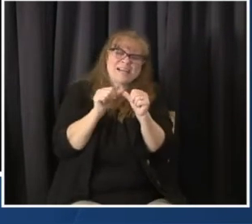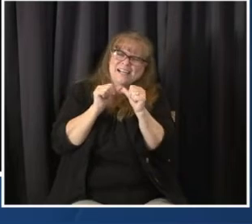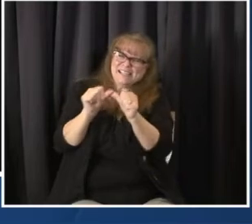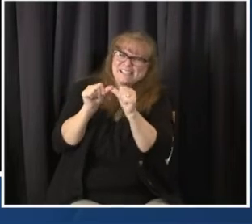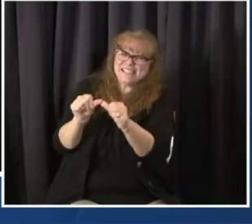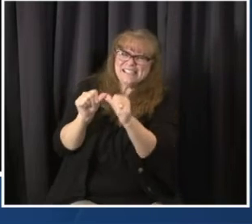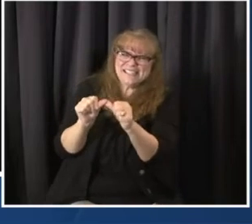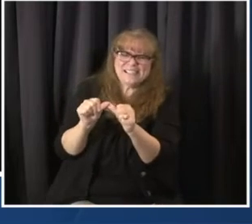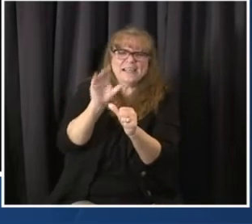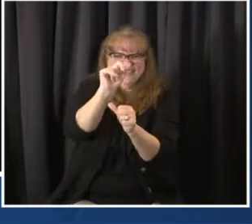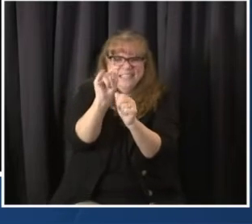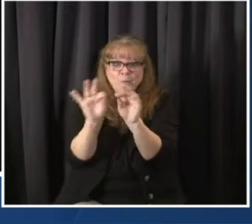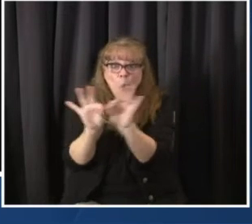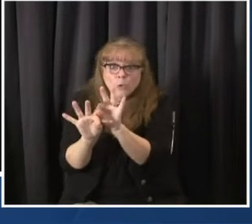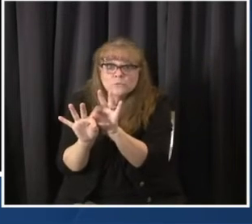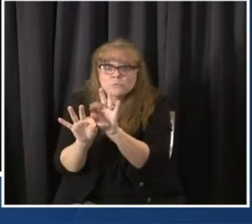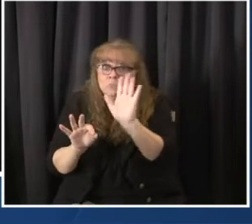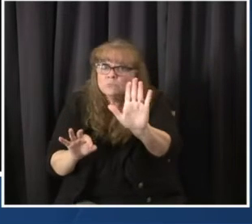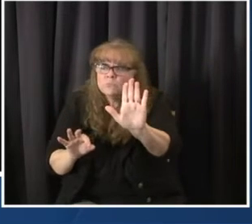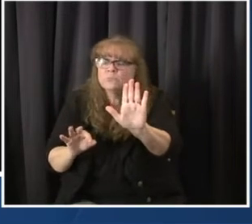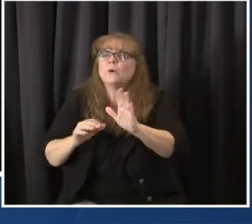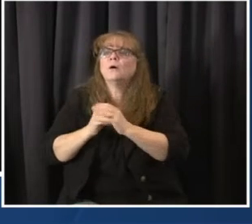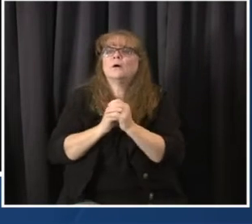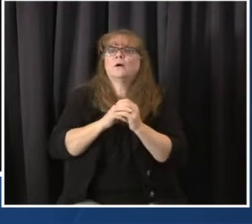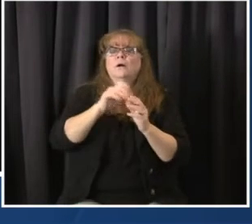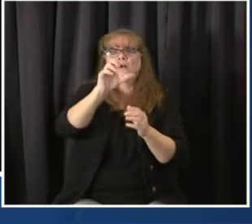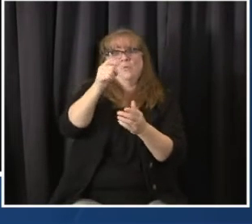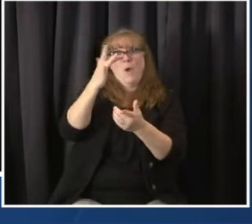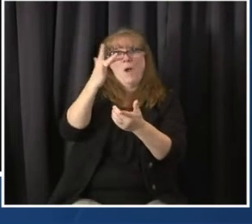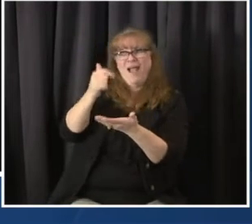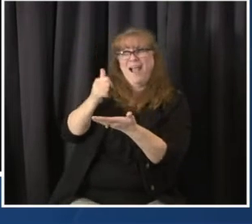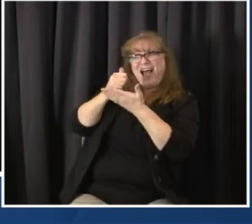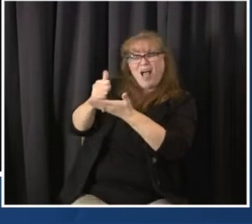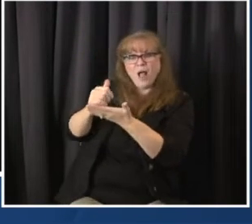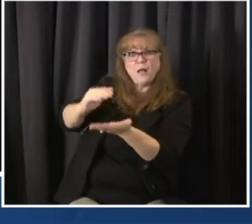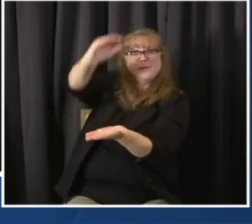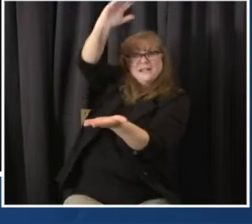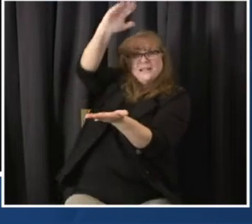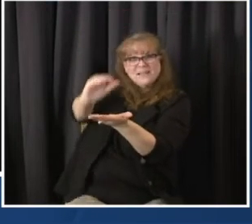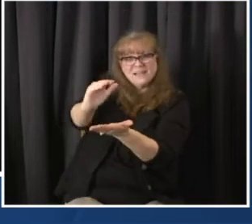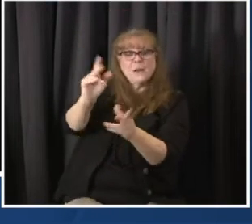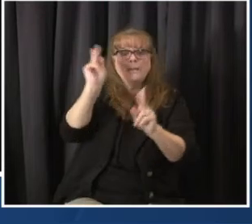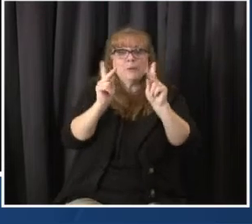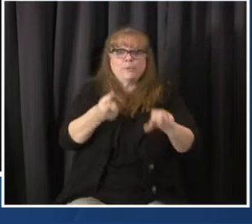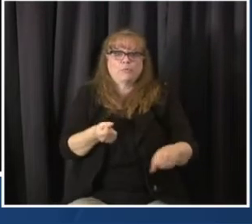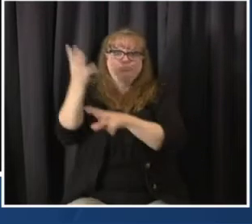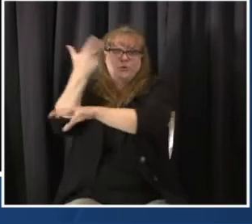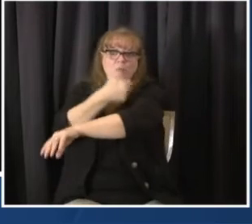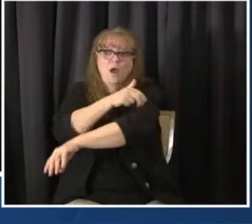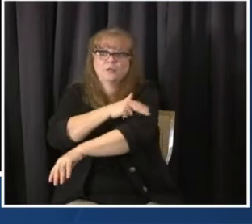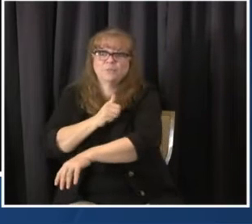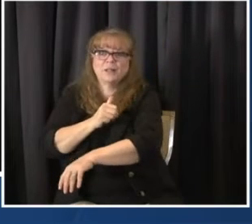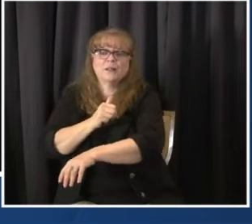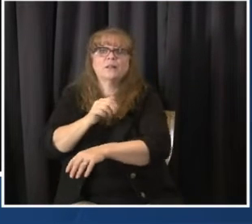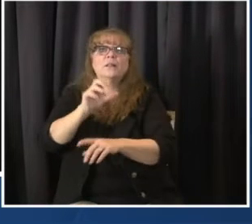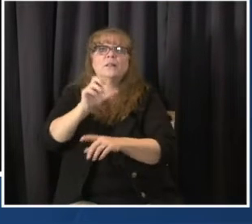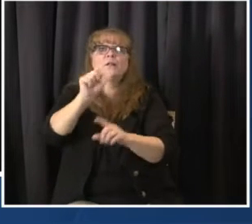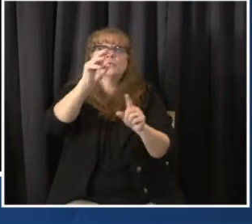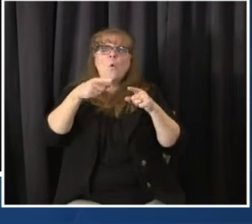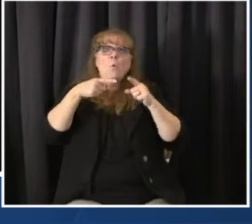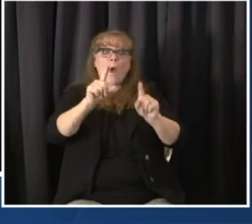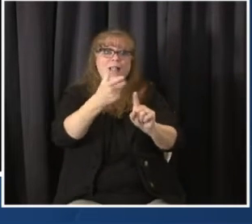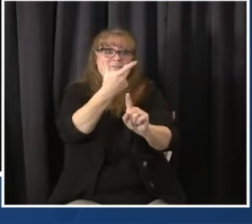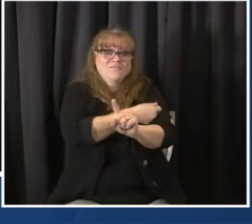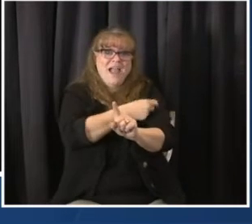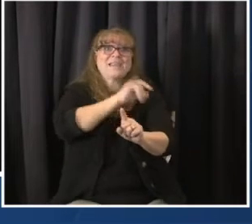hospitalizations than vaccine does. It's really going to be several months before we see a clear impact of the vaccine